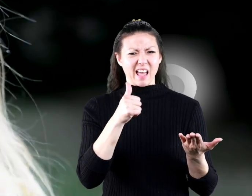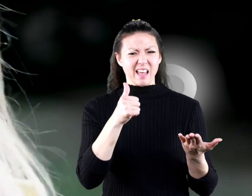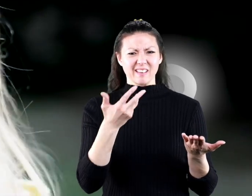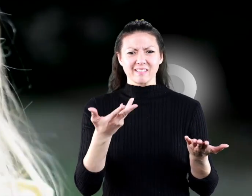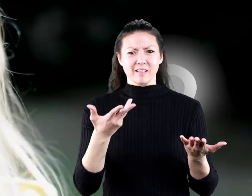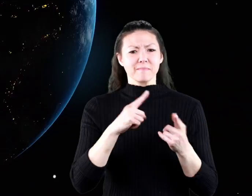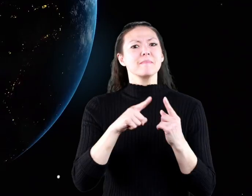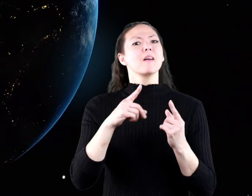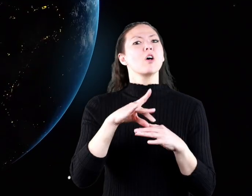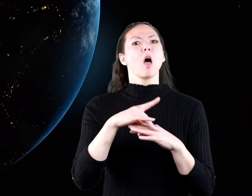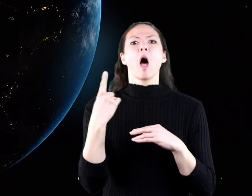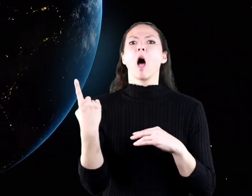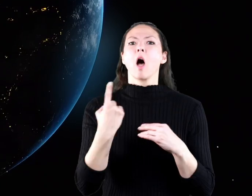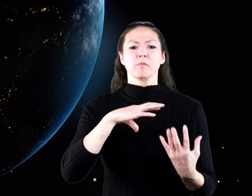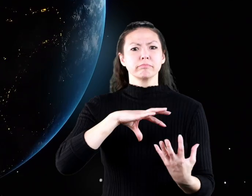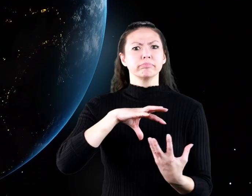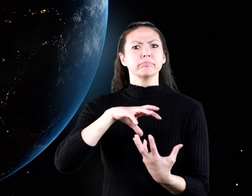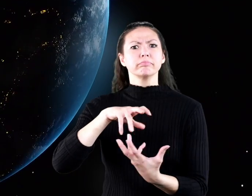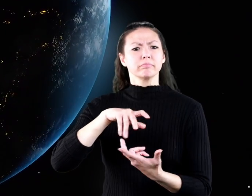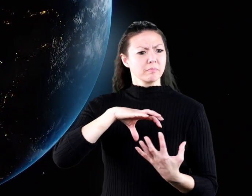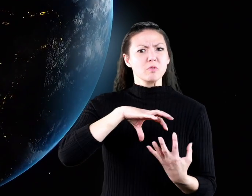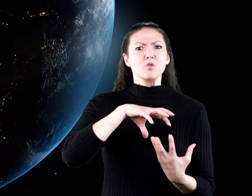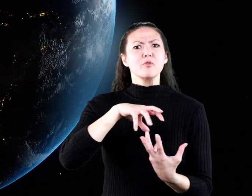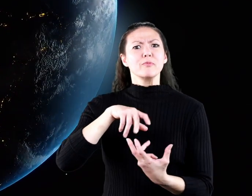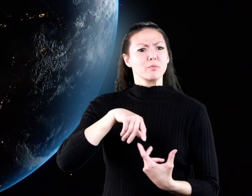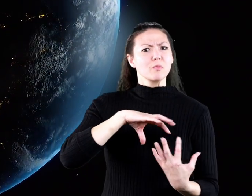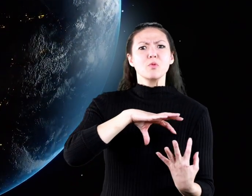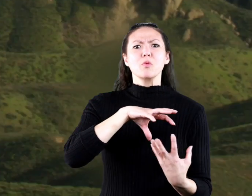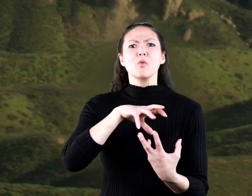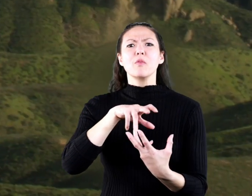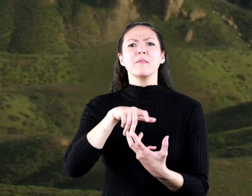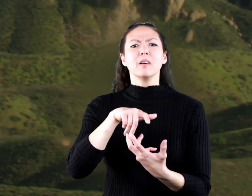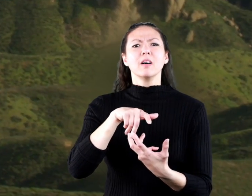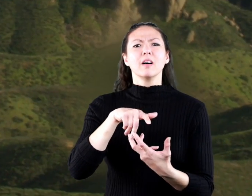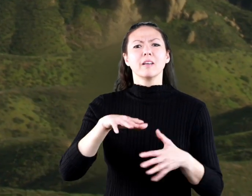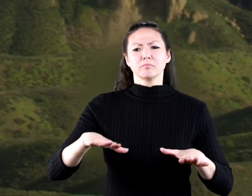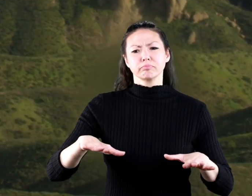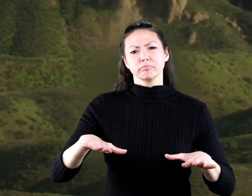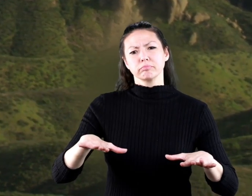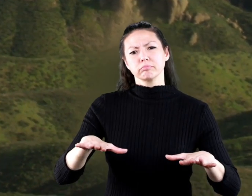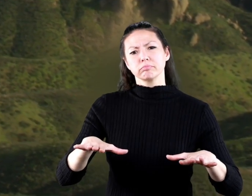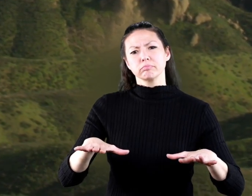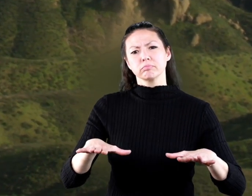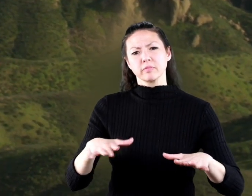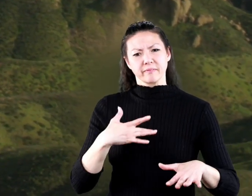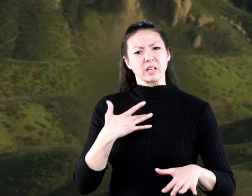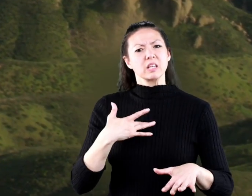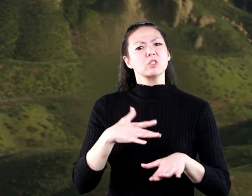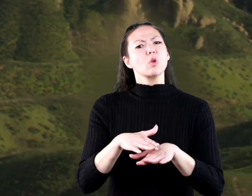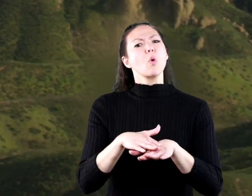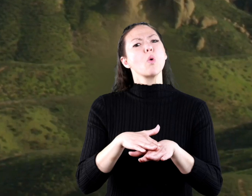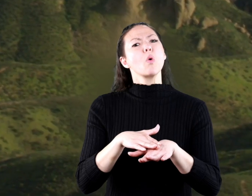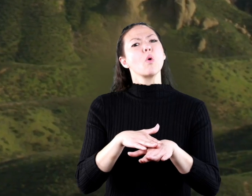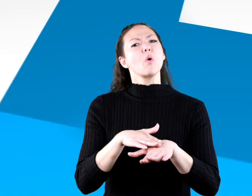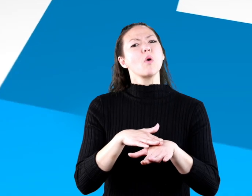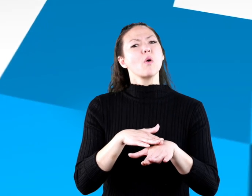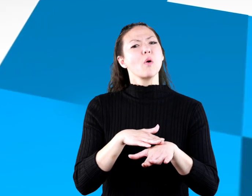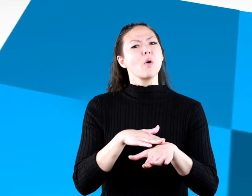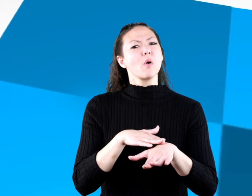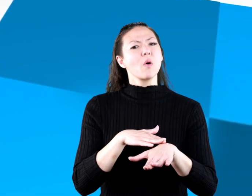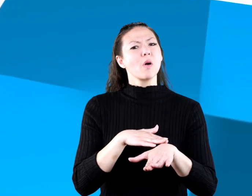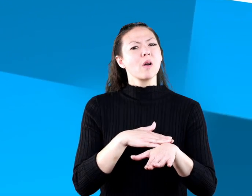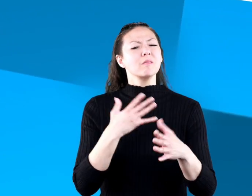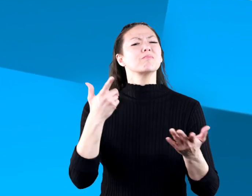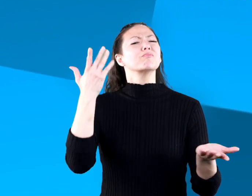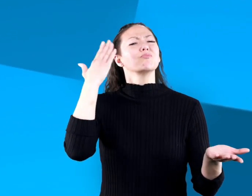guess what the earth is always moving beneath us it moves and shifts really really slowly of